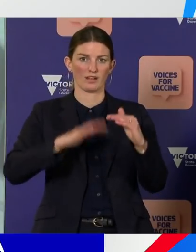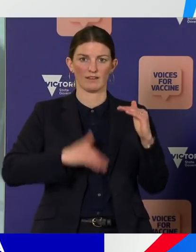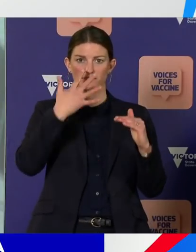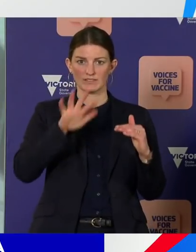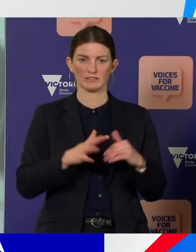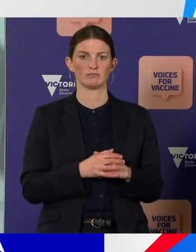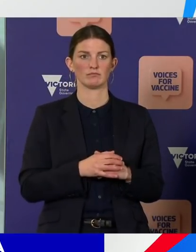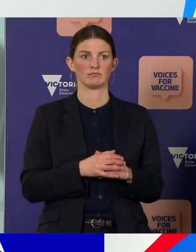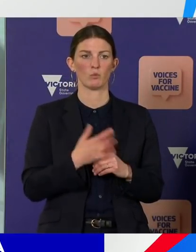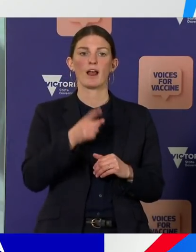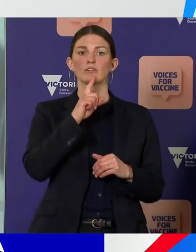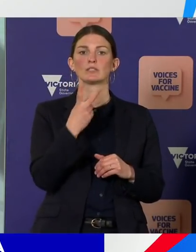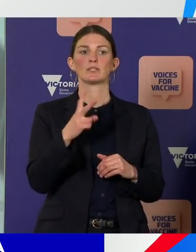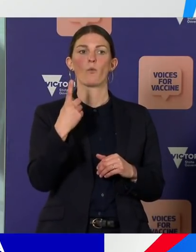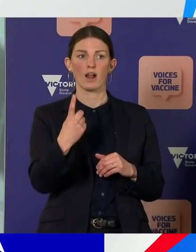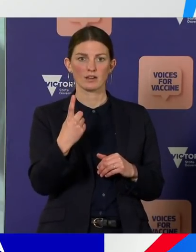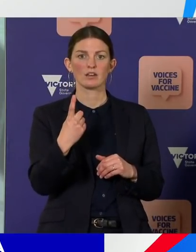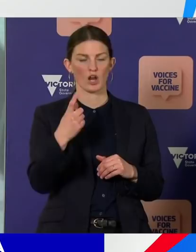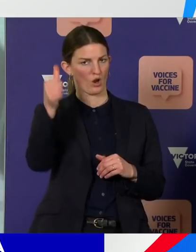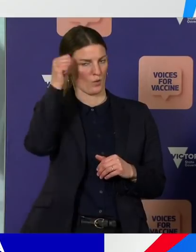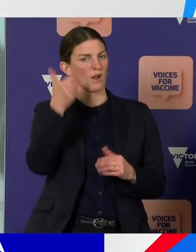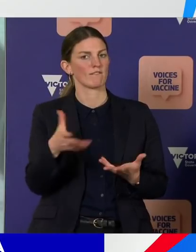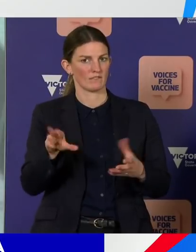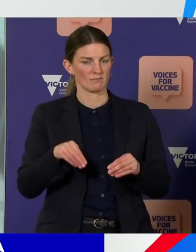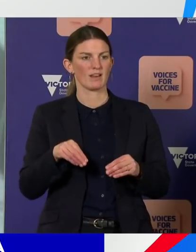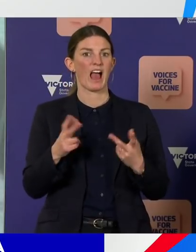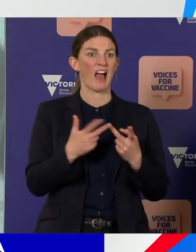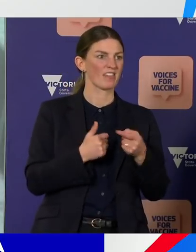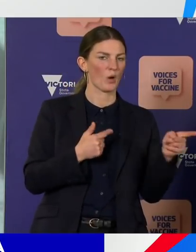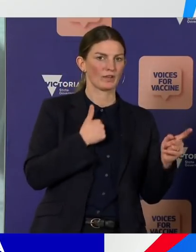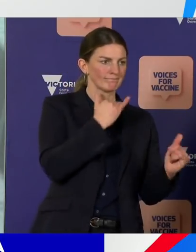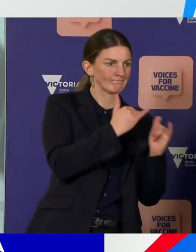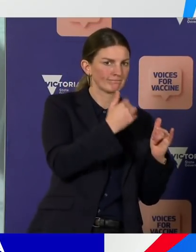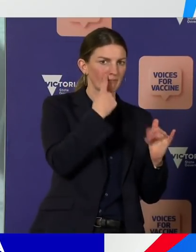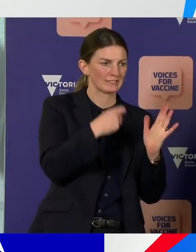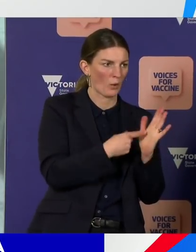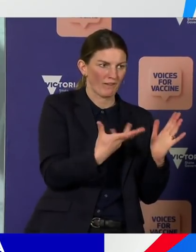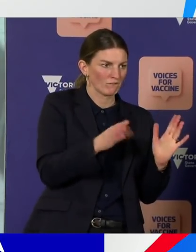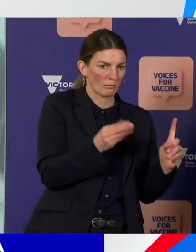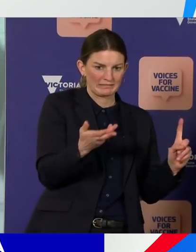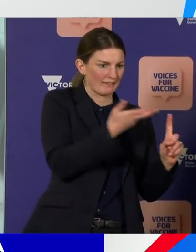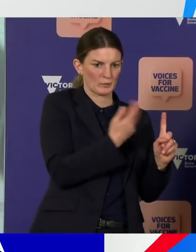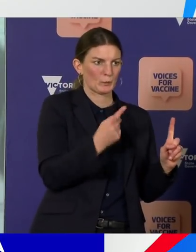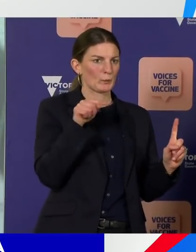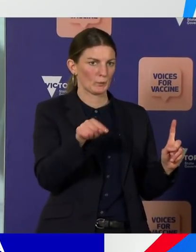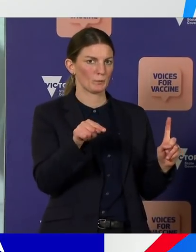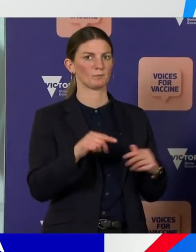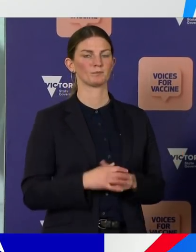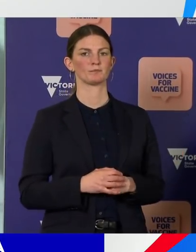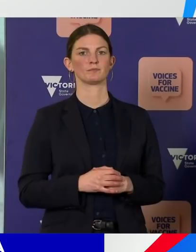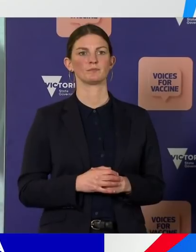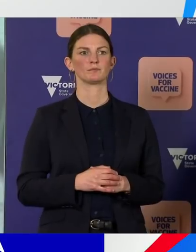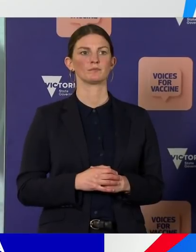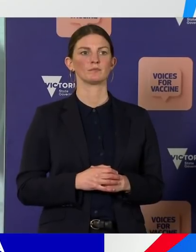121 of those cases have been linked and we continue to work on acquisition source for 125 of those cases. Of the